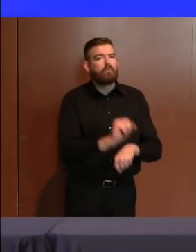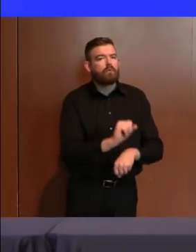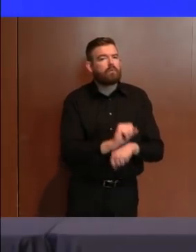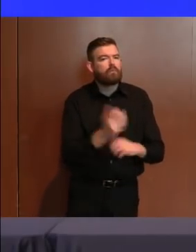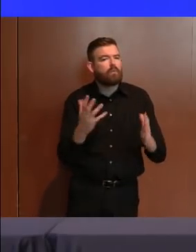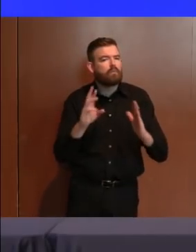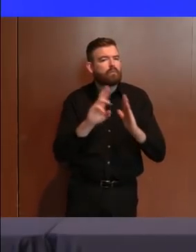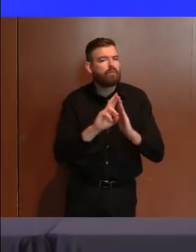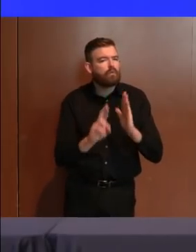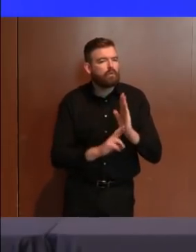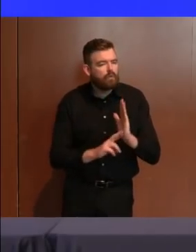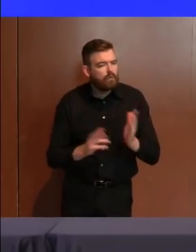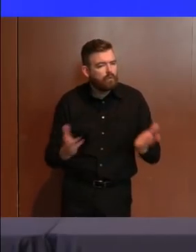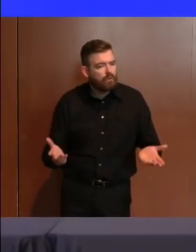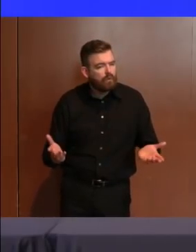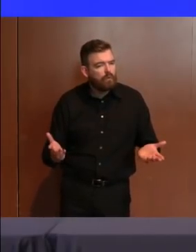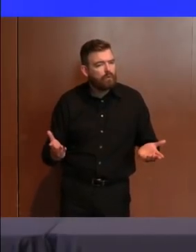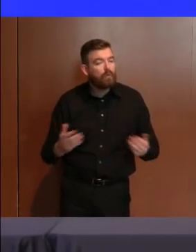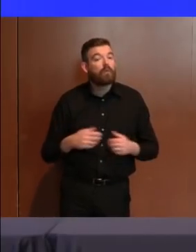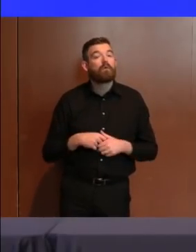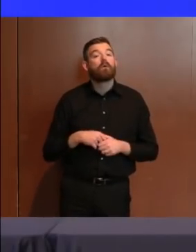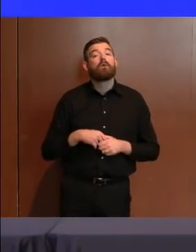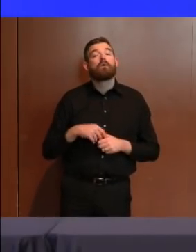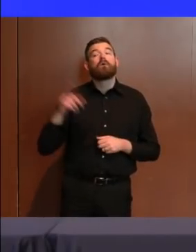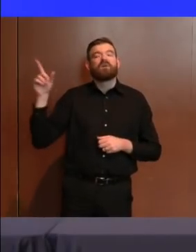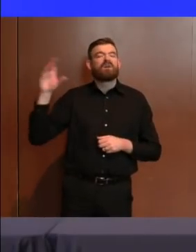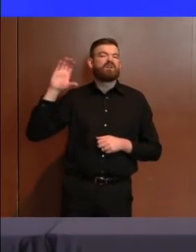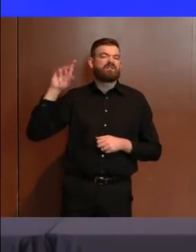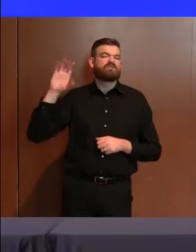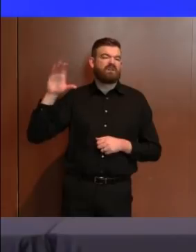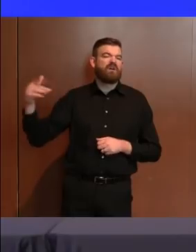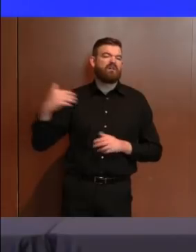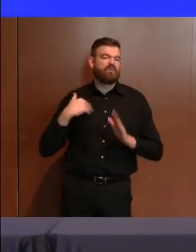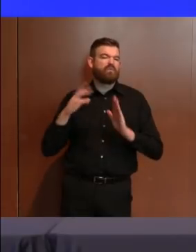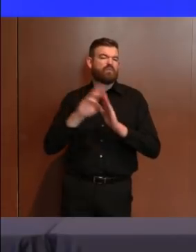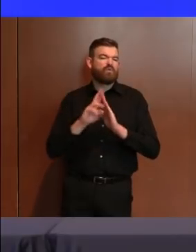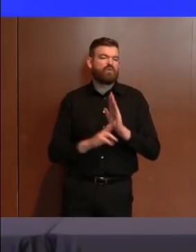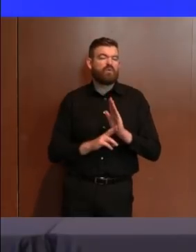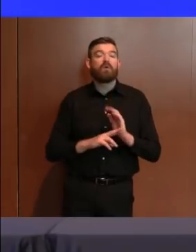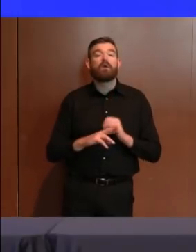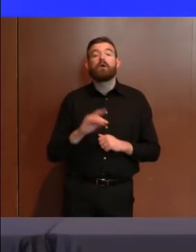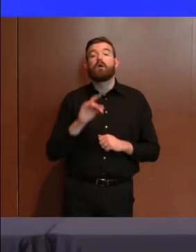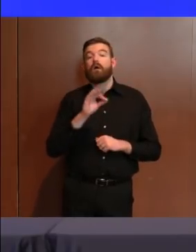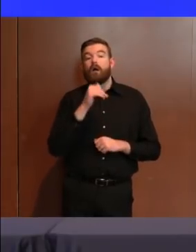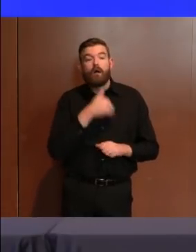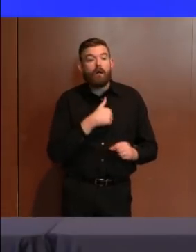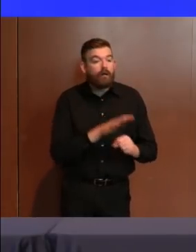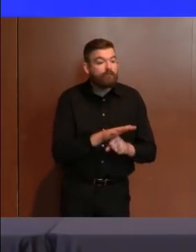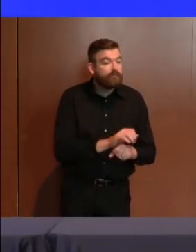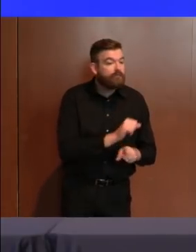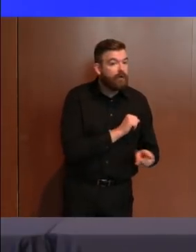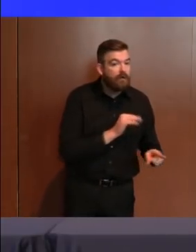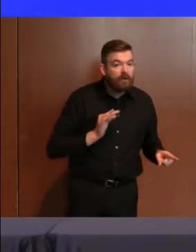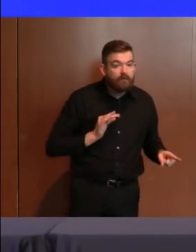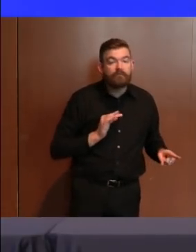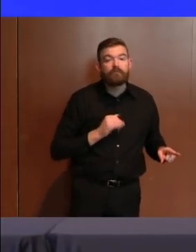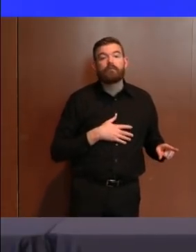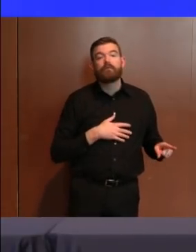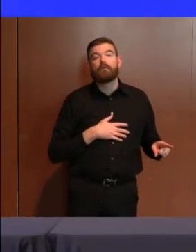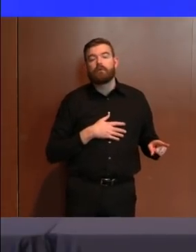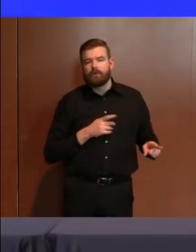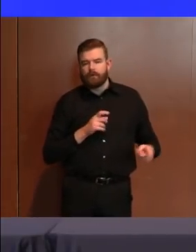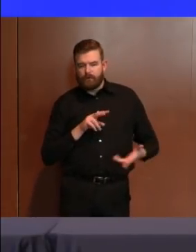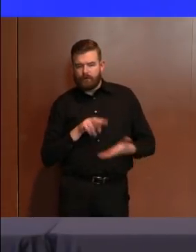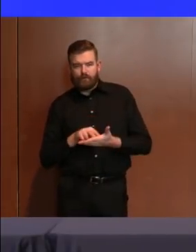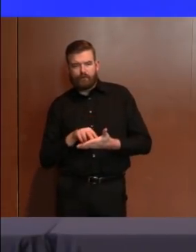which allows guidance to be set aside if there is a staffing shortage. We hear hospitals are following the CDC language of bringing sick workers